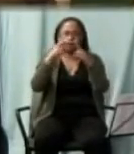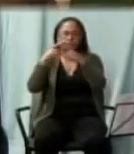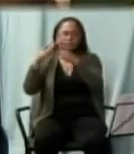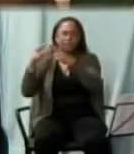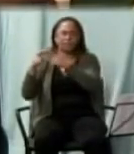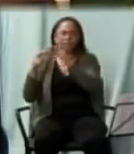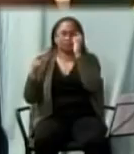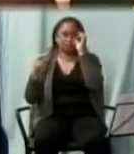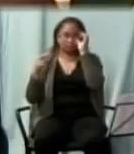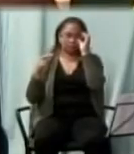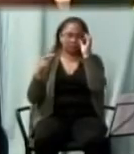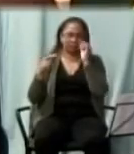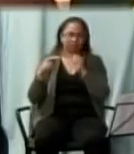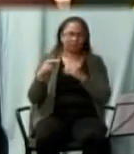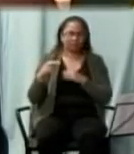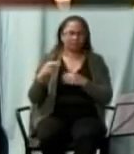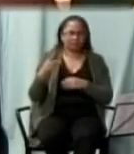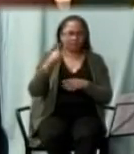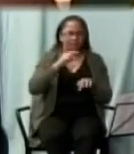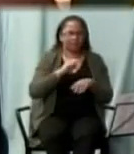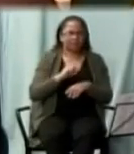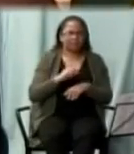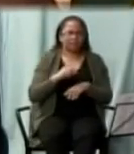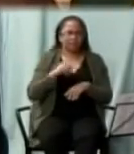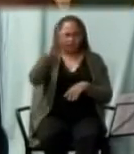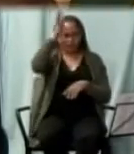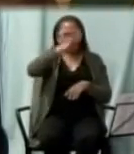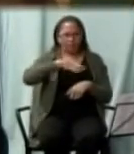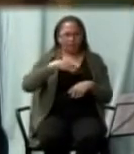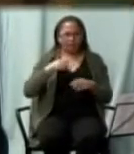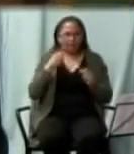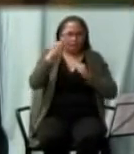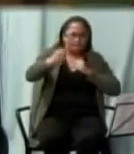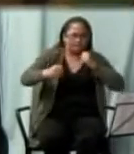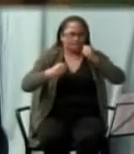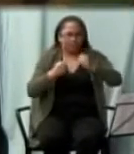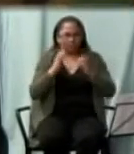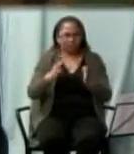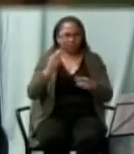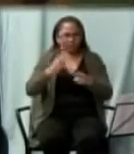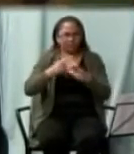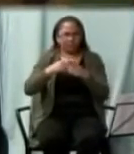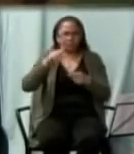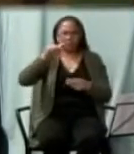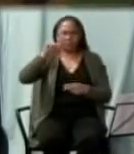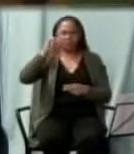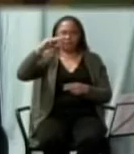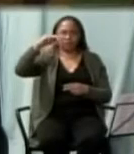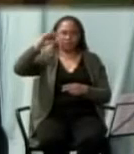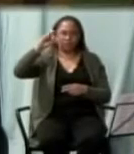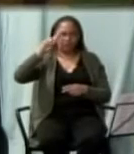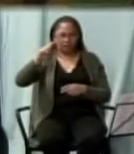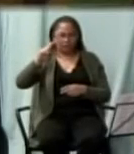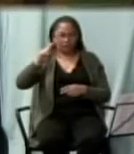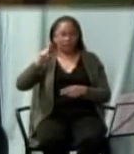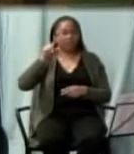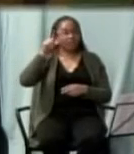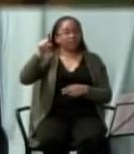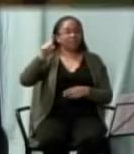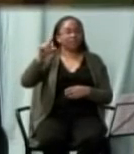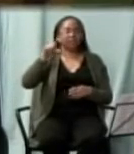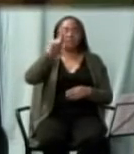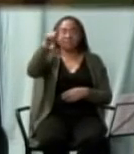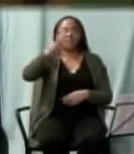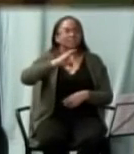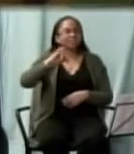the middleweight boxing champion of the world was a Nigerian called Tiger and when I went to